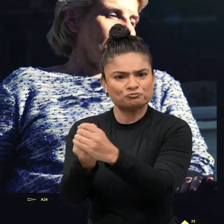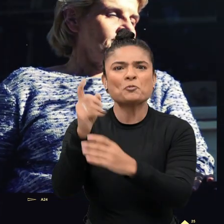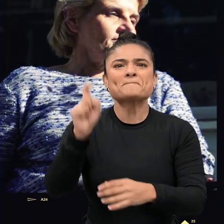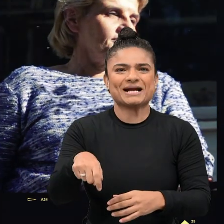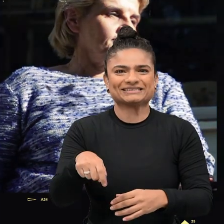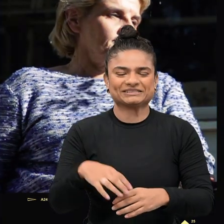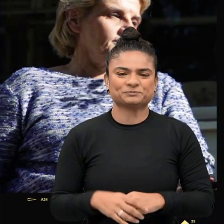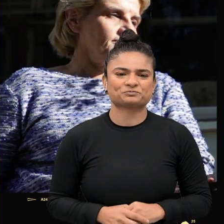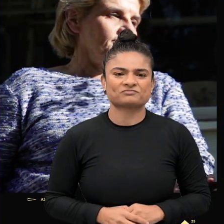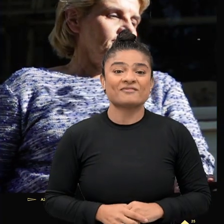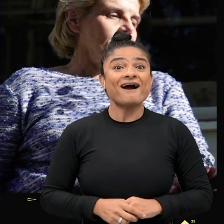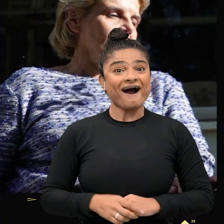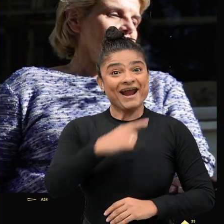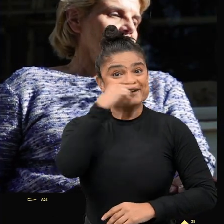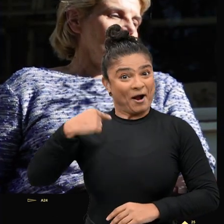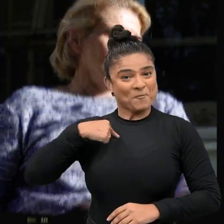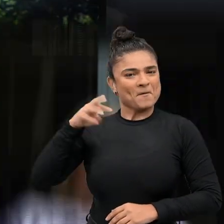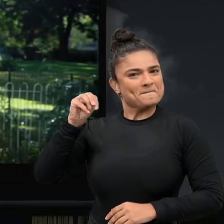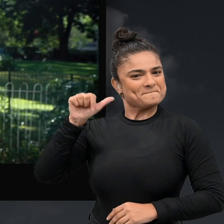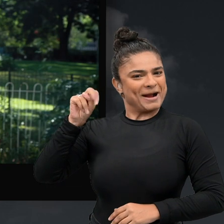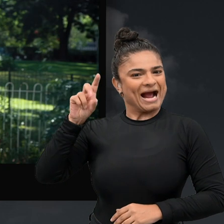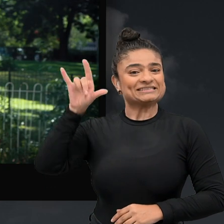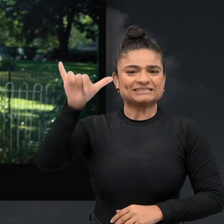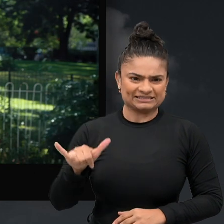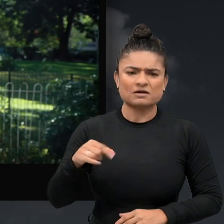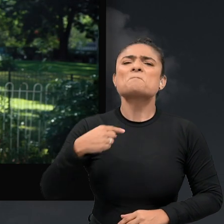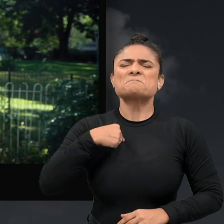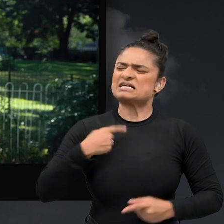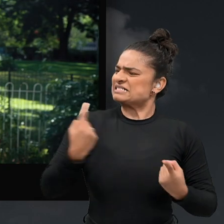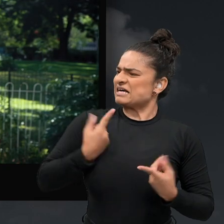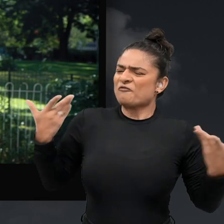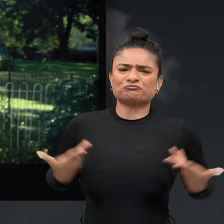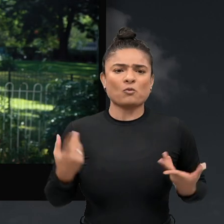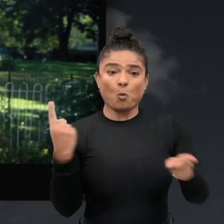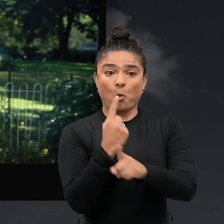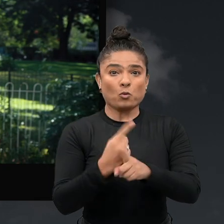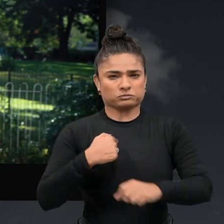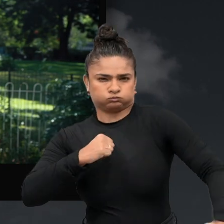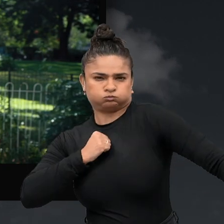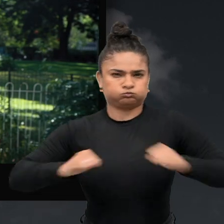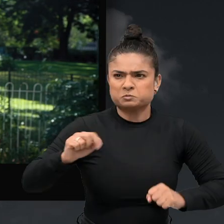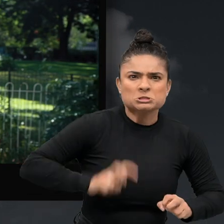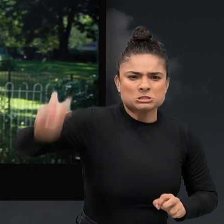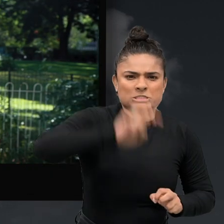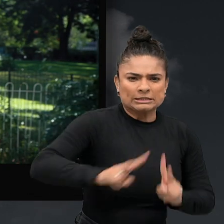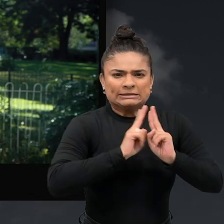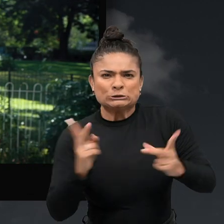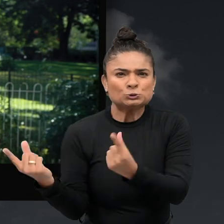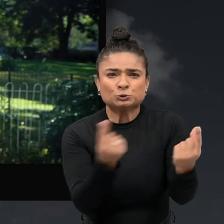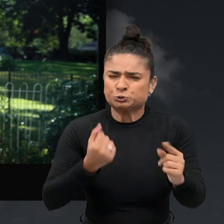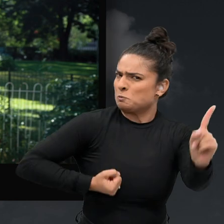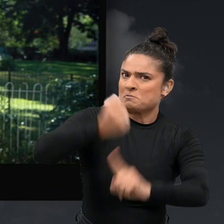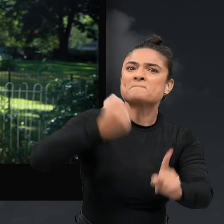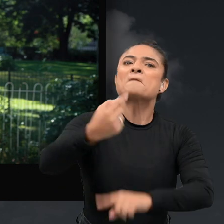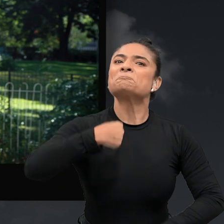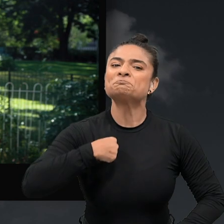with a disability. I'm Mandy Latimer and how I'll usually introduce myself to everybody is aging adrenaline junkie and